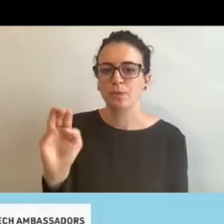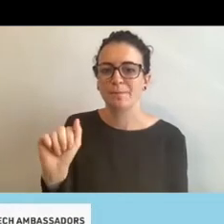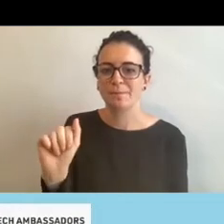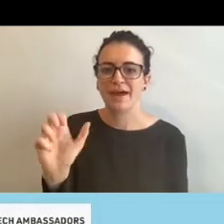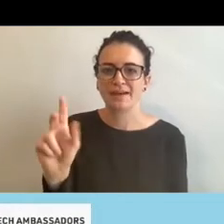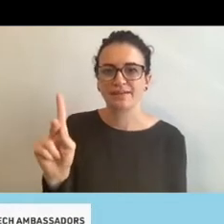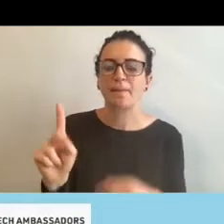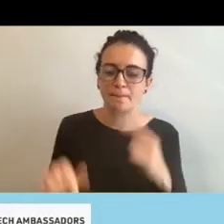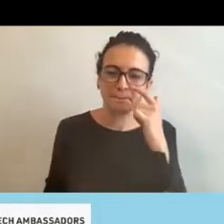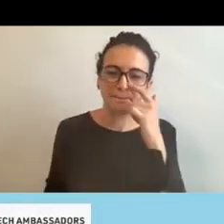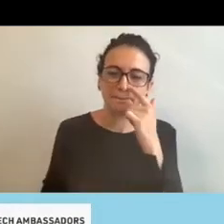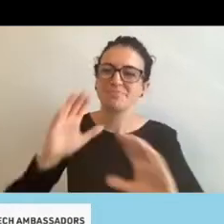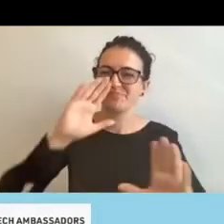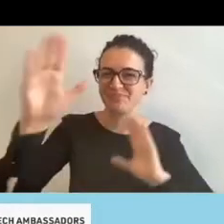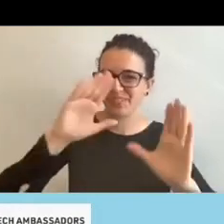everyone.